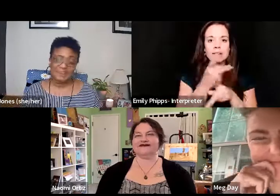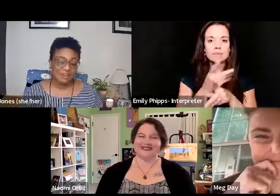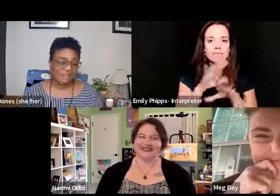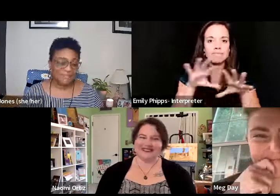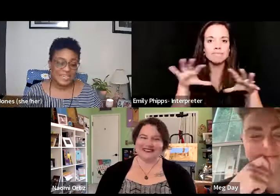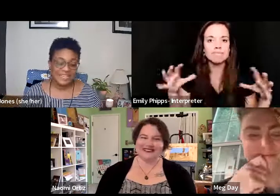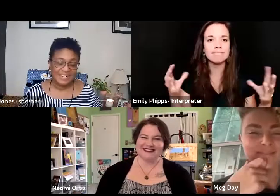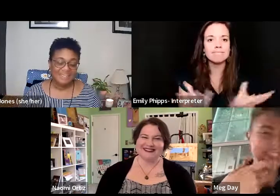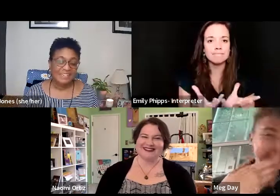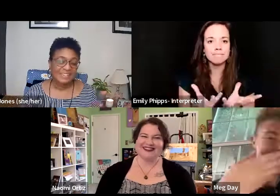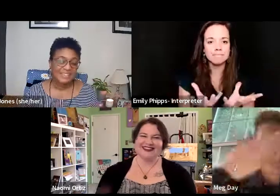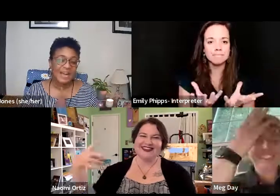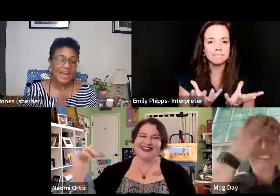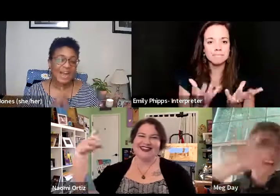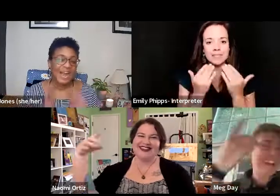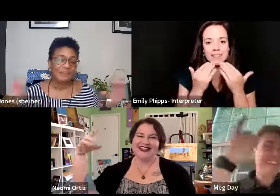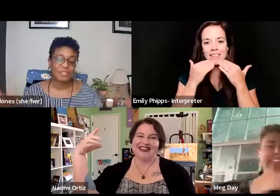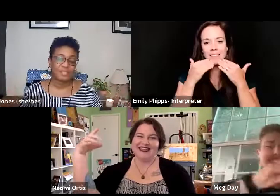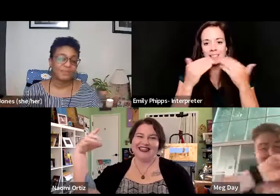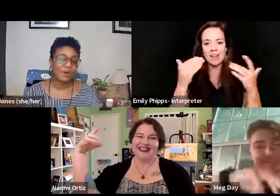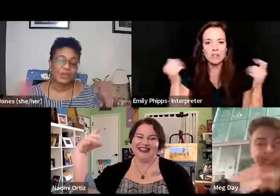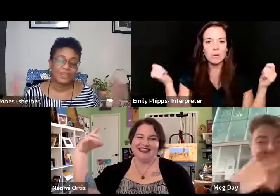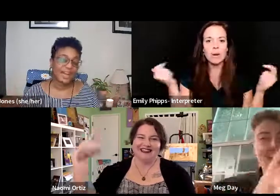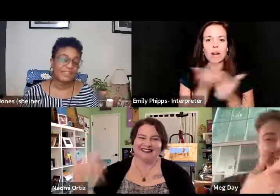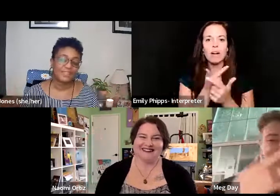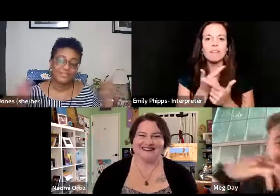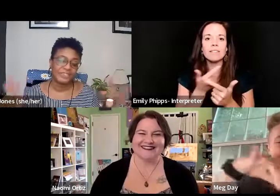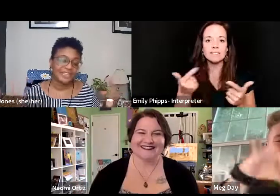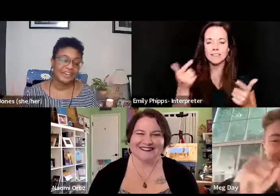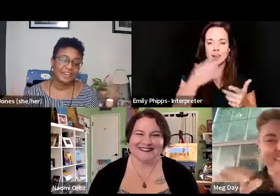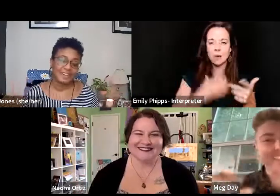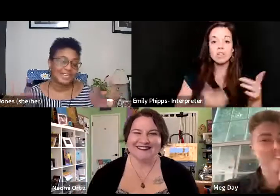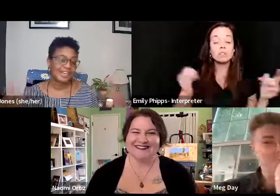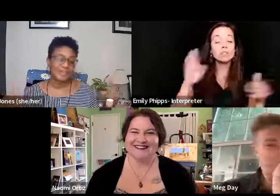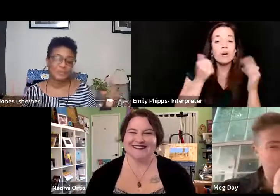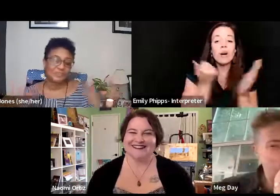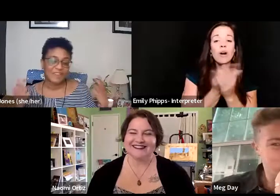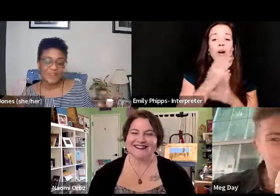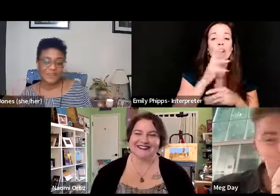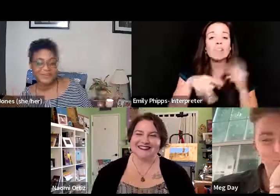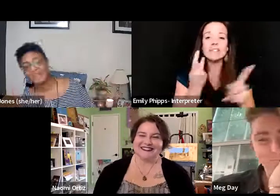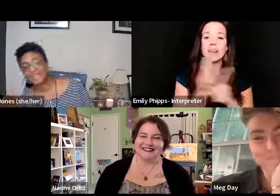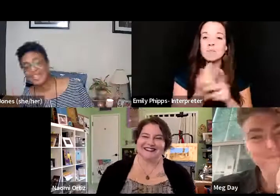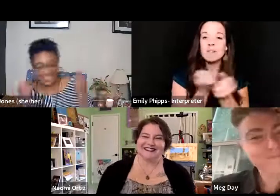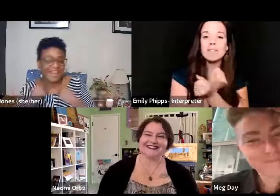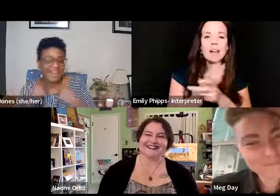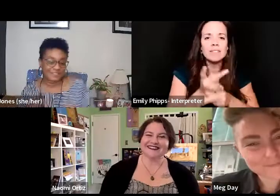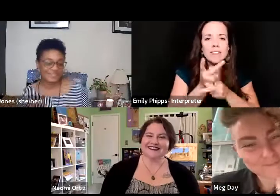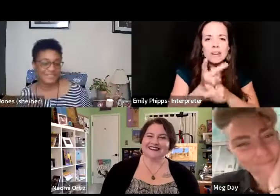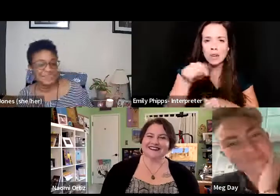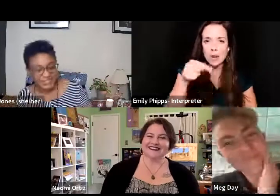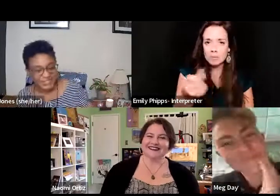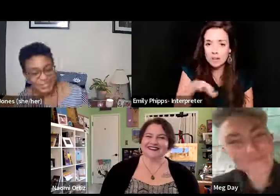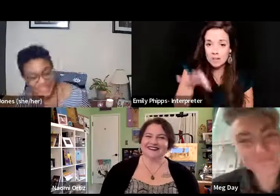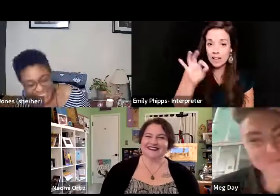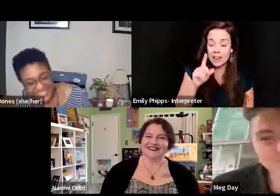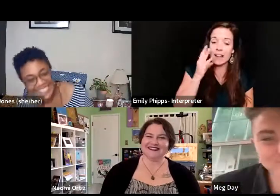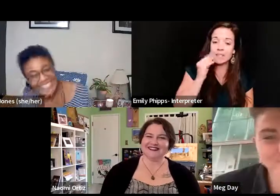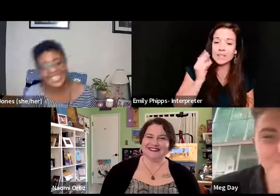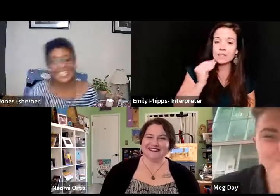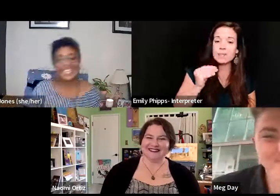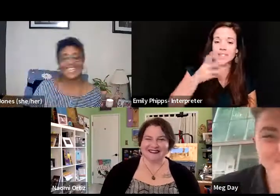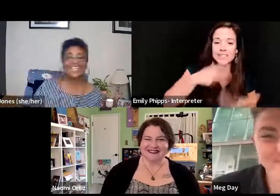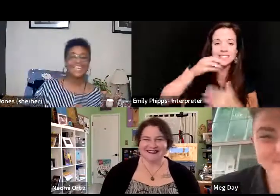Thank you all for being here. I wish you all the kind of love and care that can only be found, well, that I have experienced among Crip.